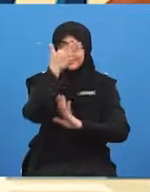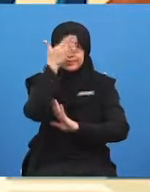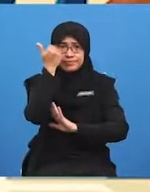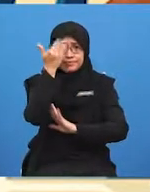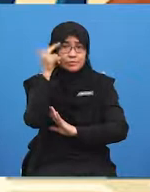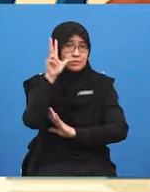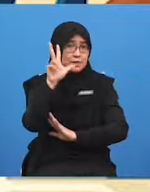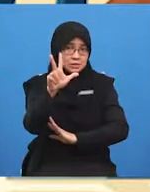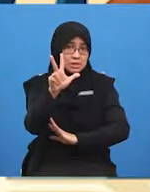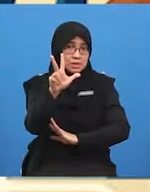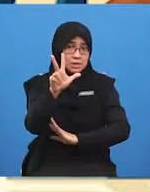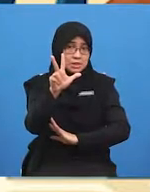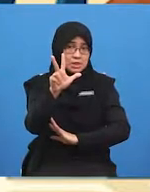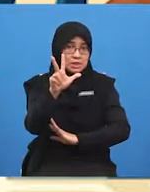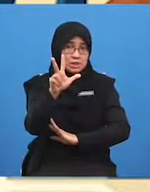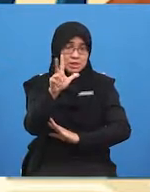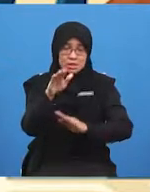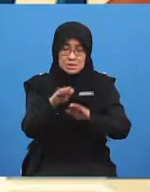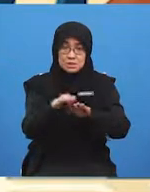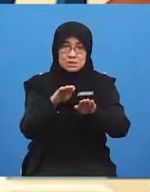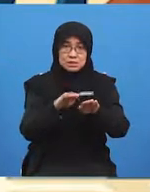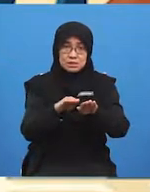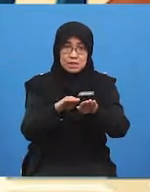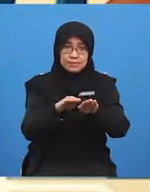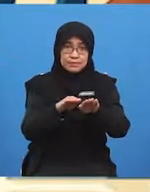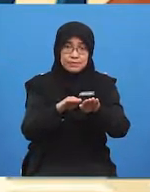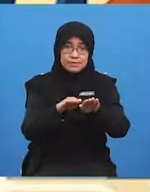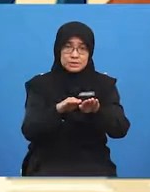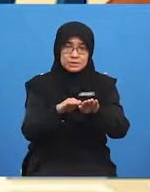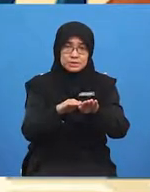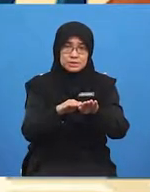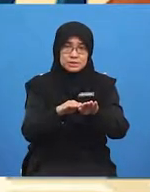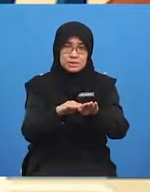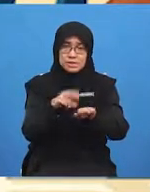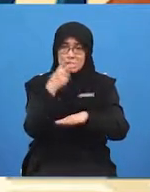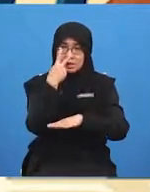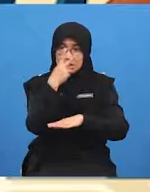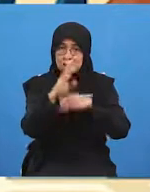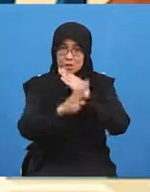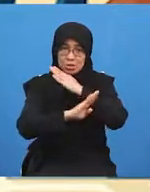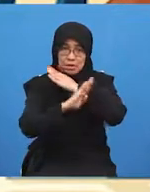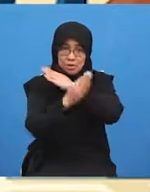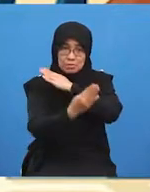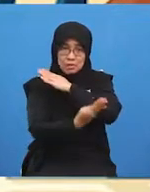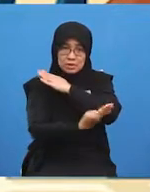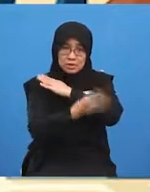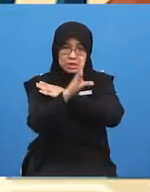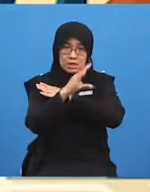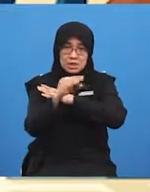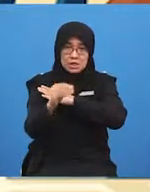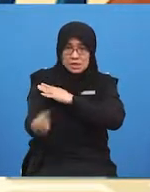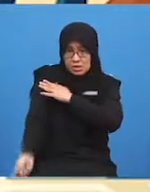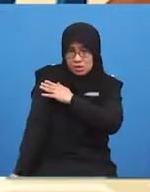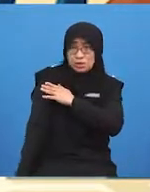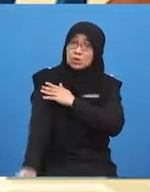three steps lay your eyes on the nest step over and throw into the basket